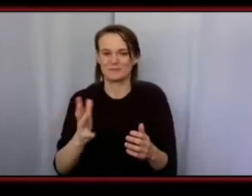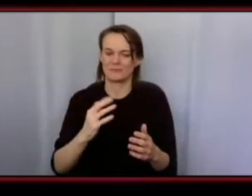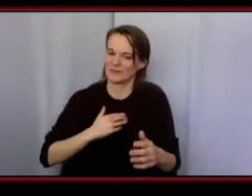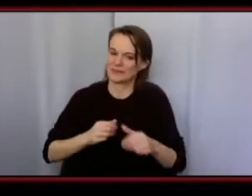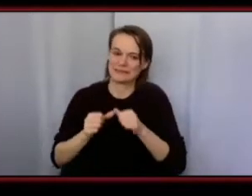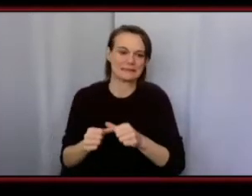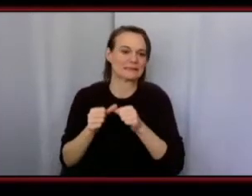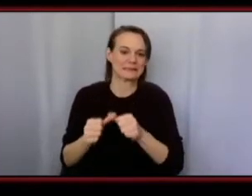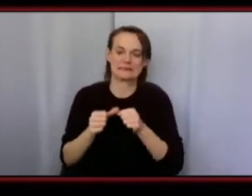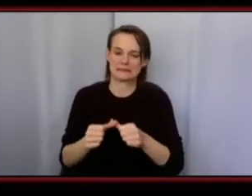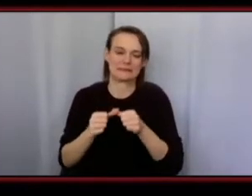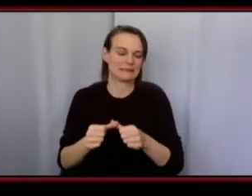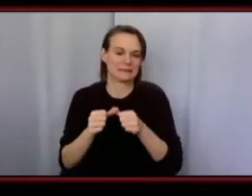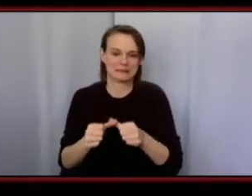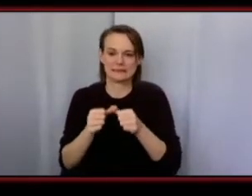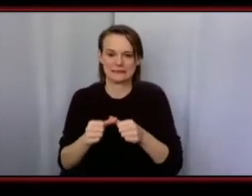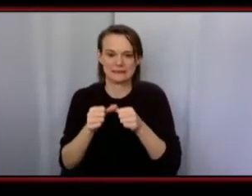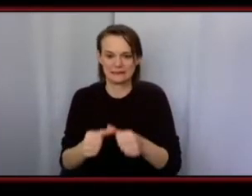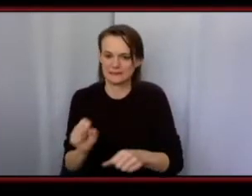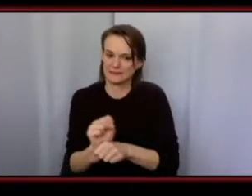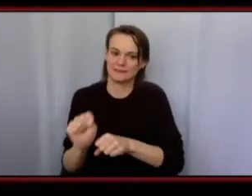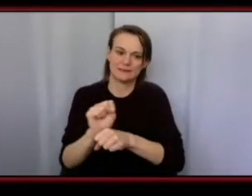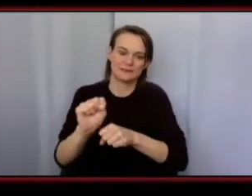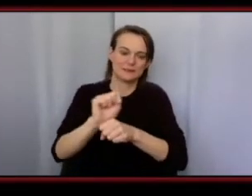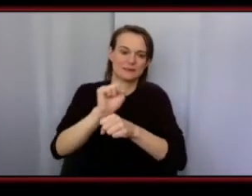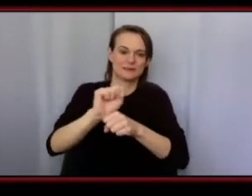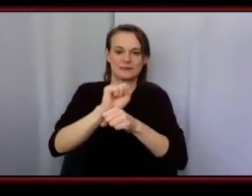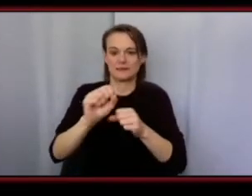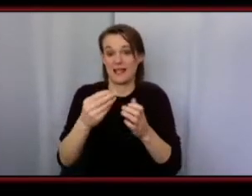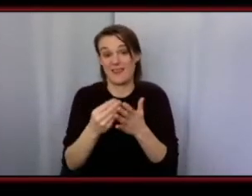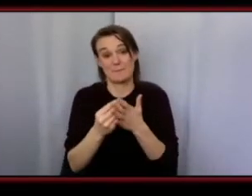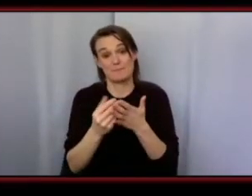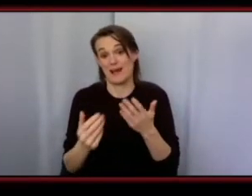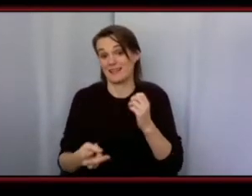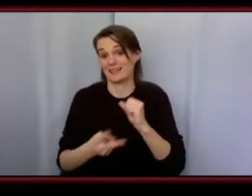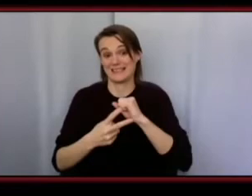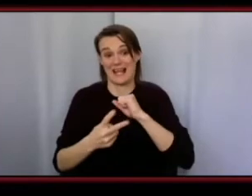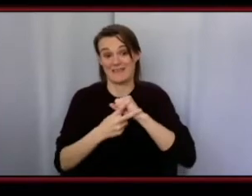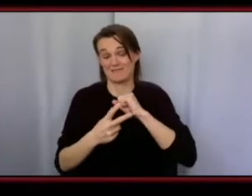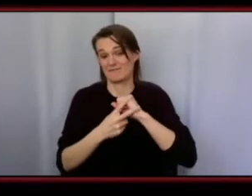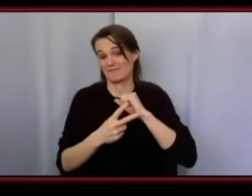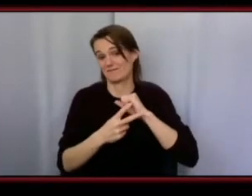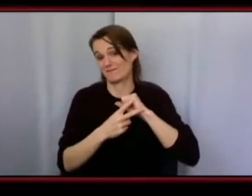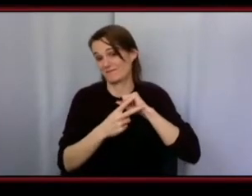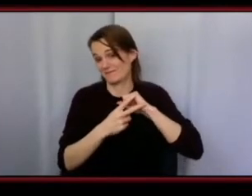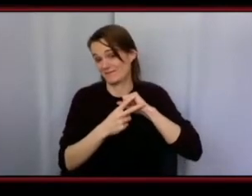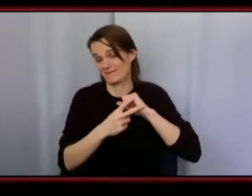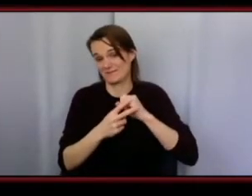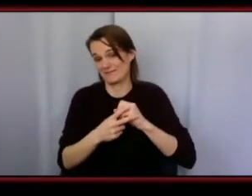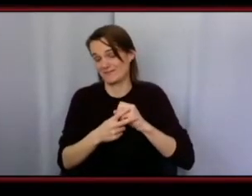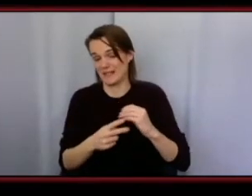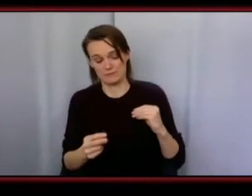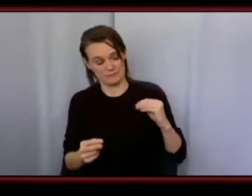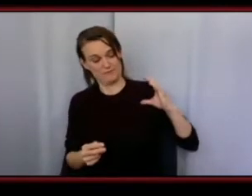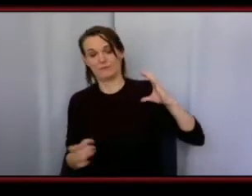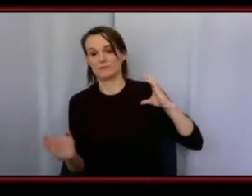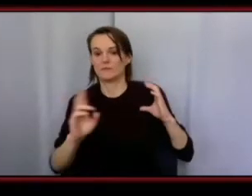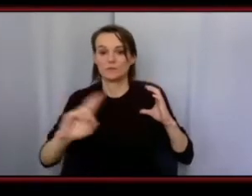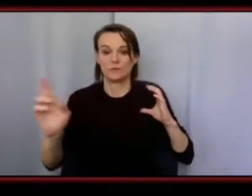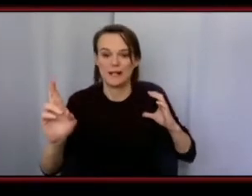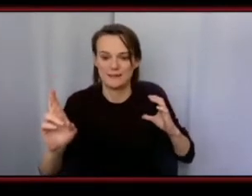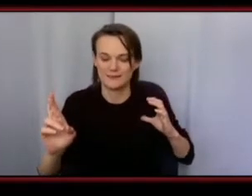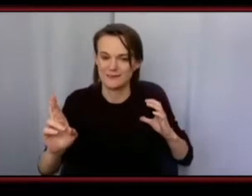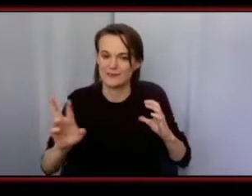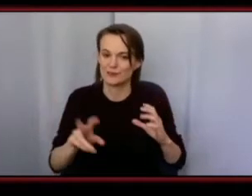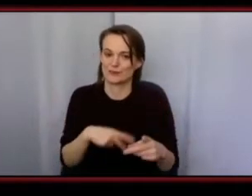gotta um work and save up and make it happen later like you gotta have the dream in your back pocket and be be